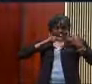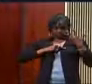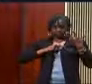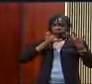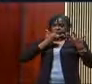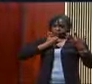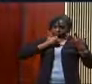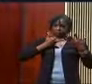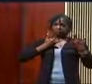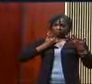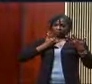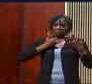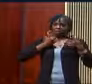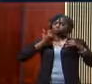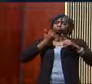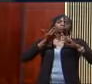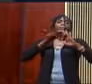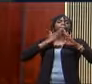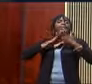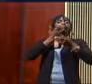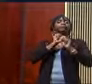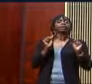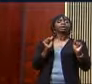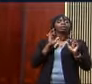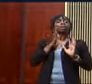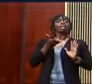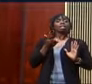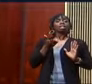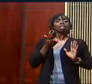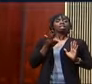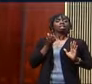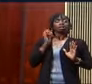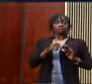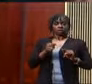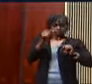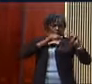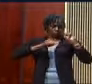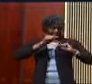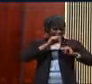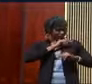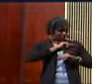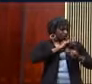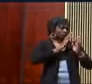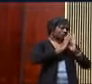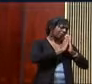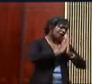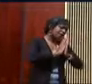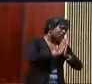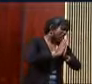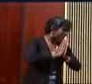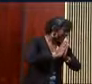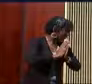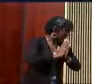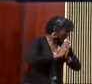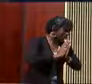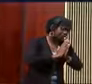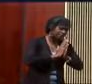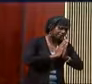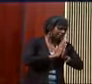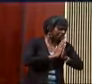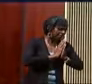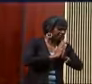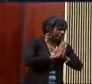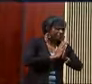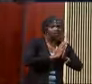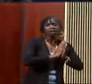you are right now. And the book lets us know he prays because prayer. I love this. Harry Emerson Fosdick